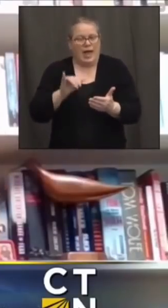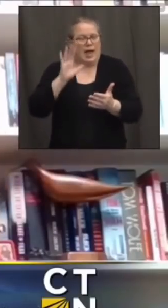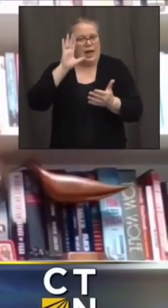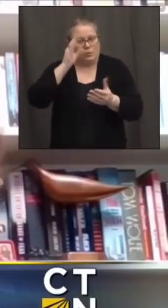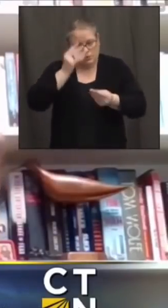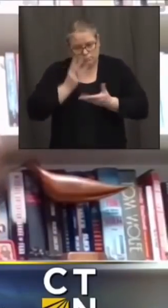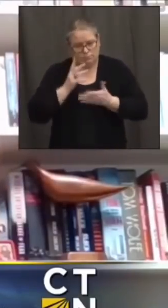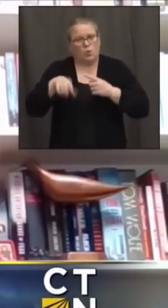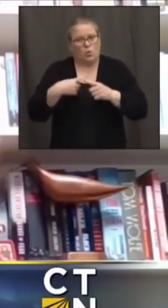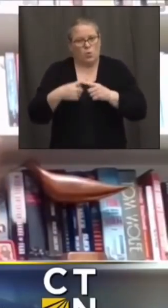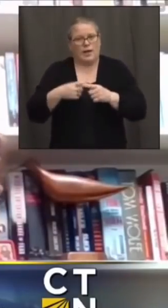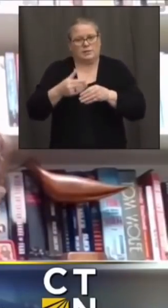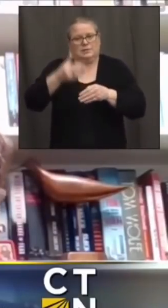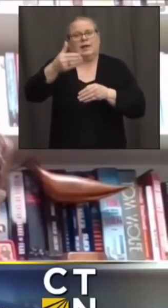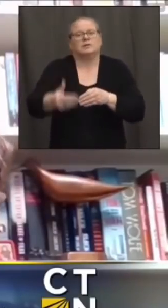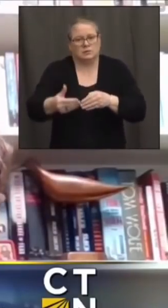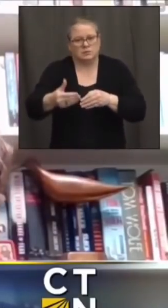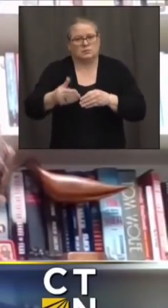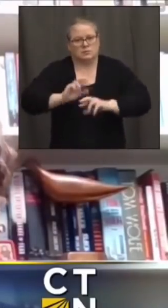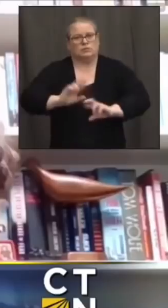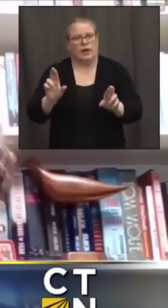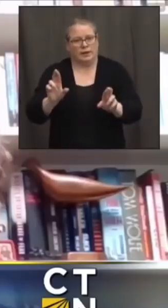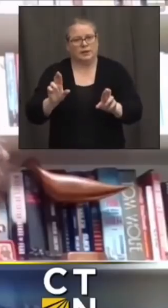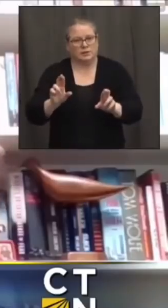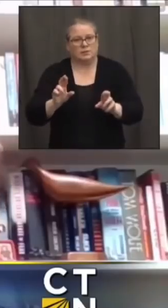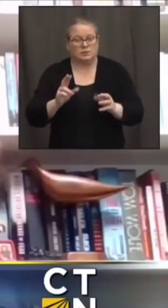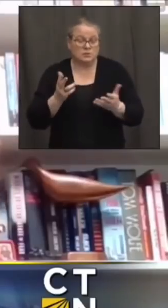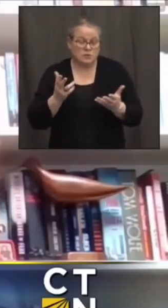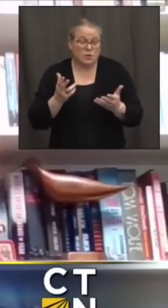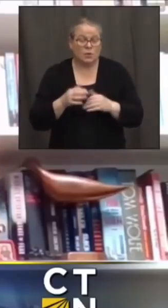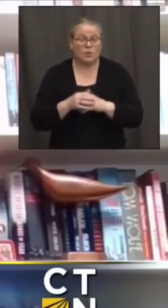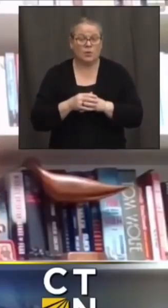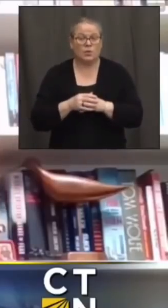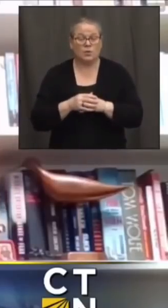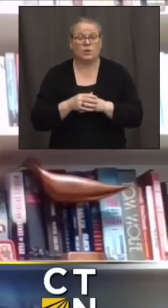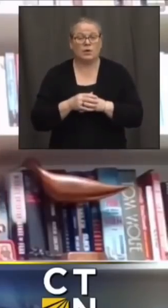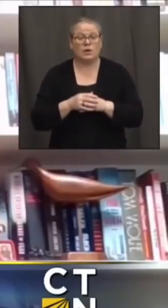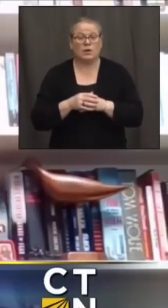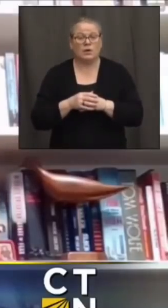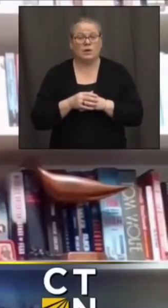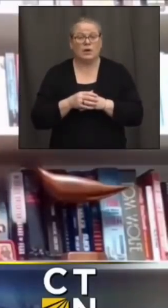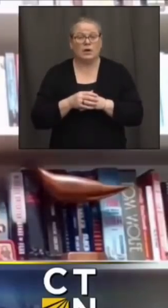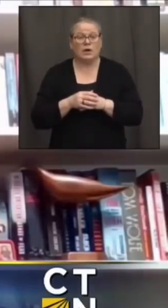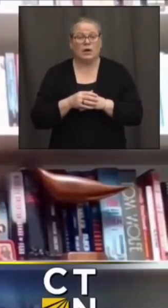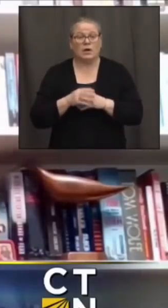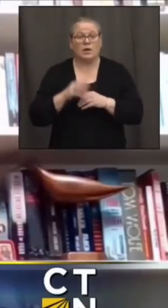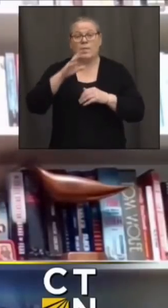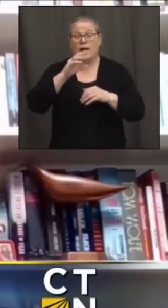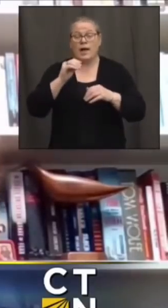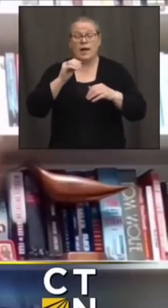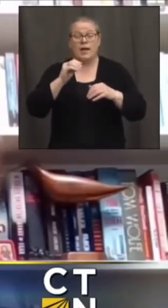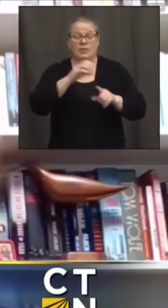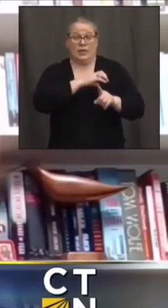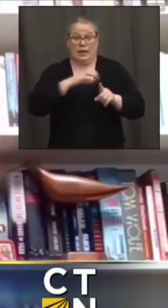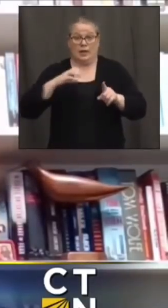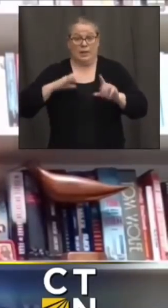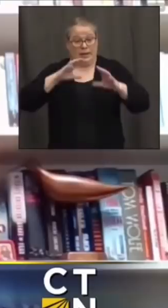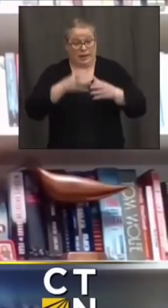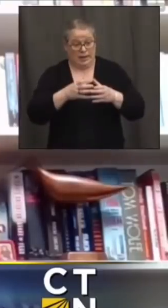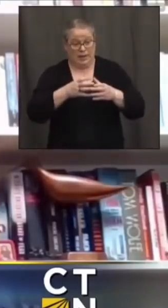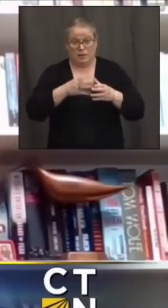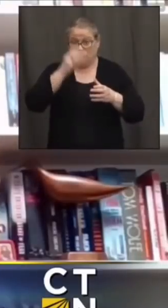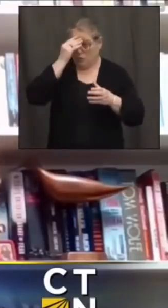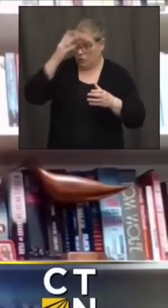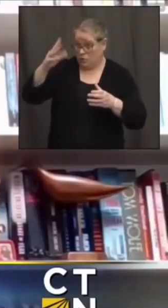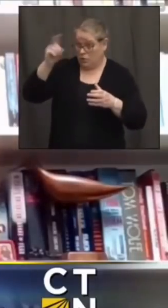start moving through the next phases and um the recommendation from the allocation subcommittee to the governor was that the department